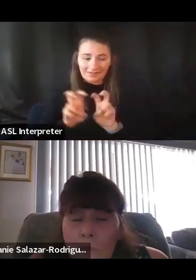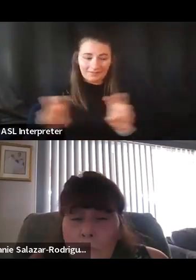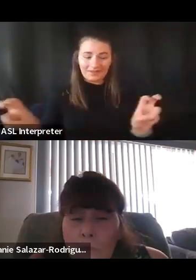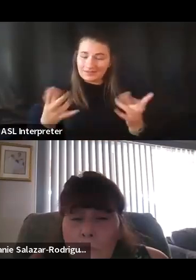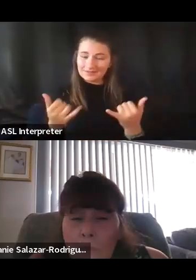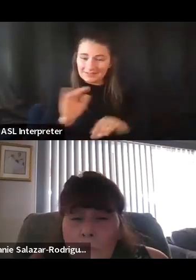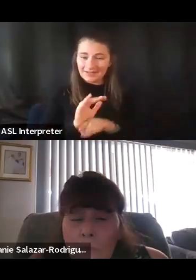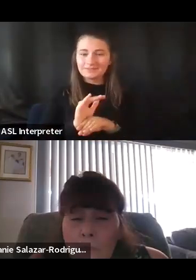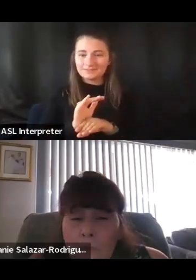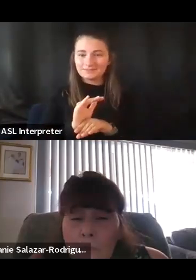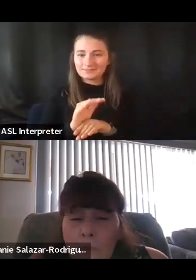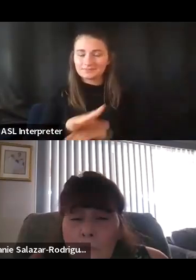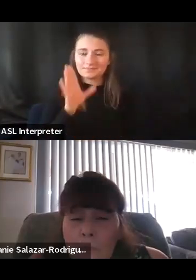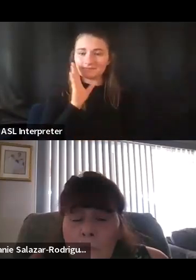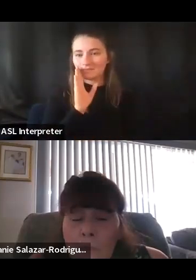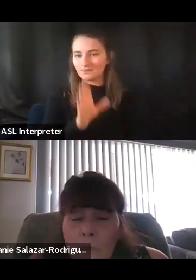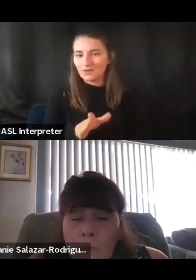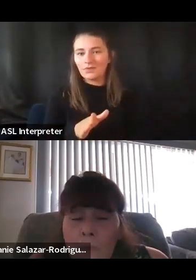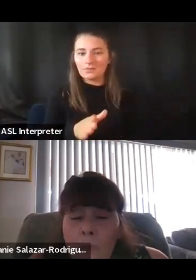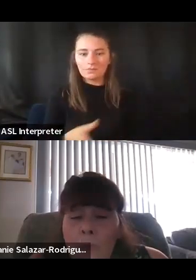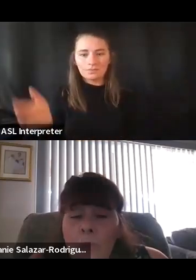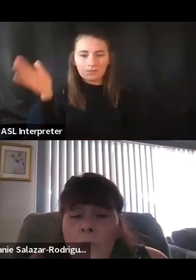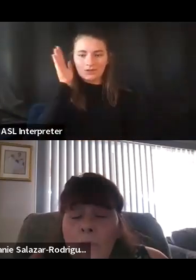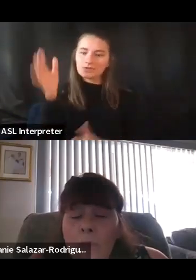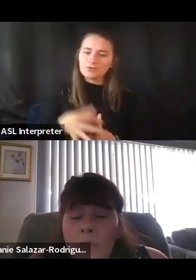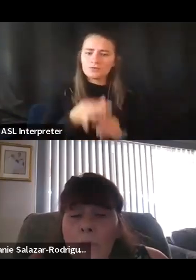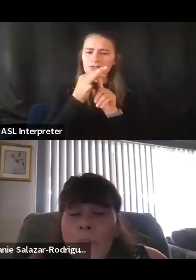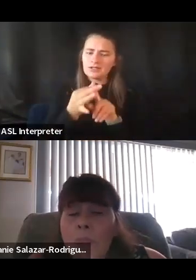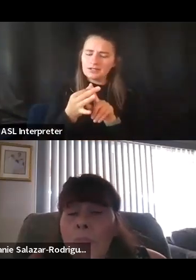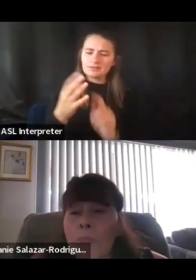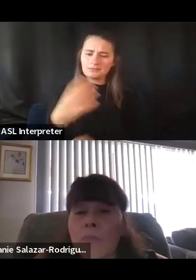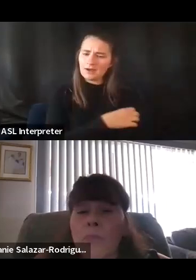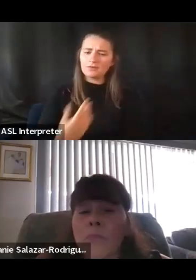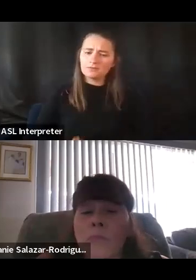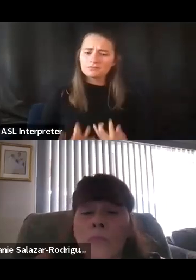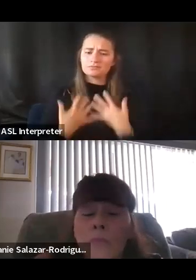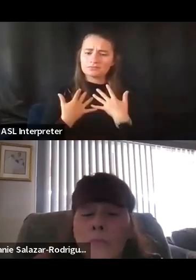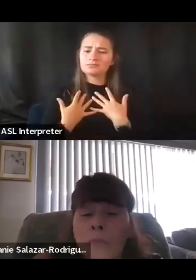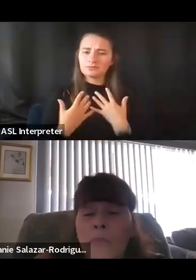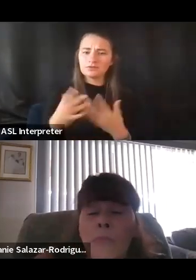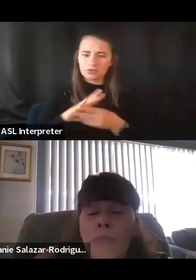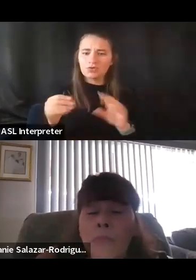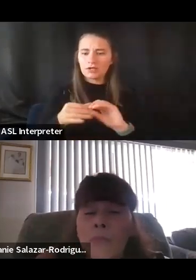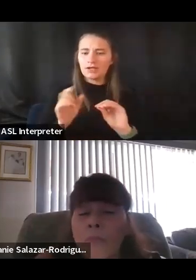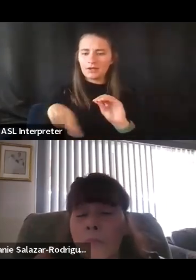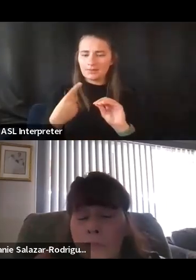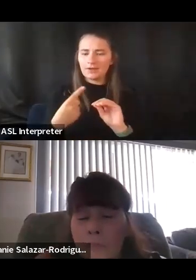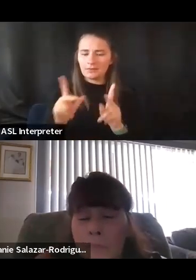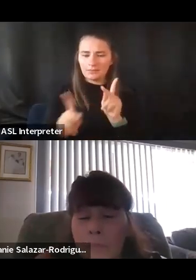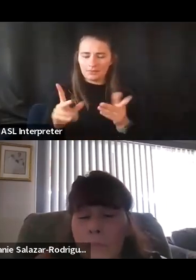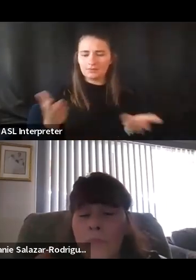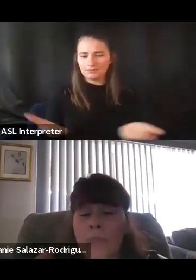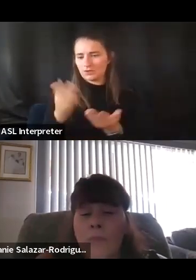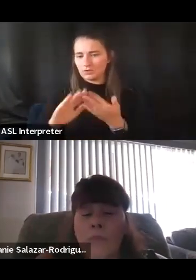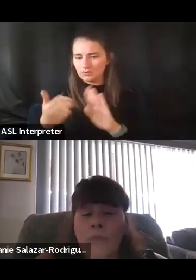in which we will hear the unique and moving stories from members of the Latinx community advocating for disability rights.